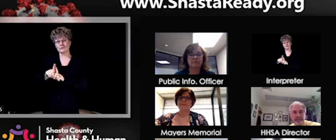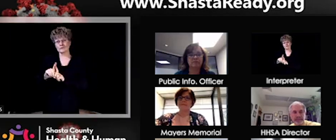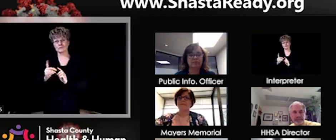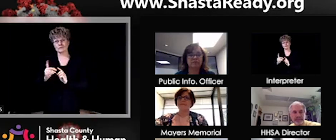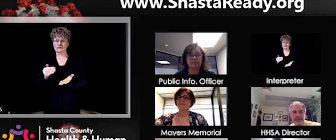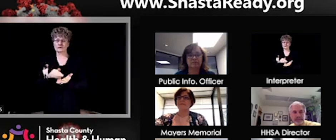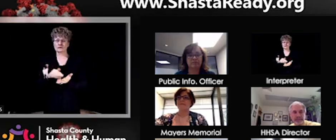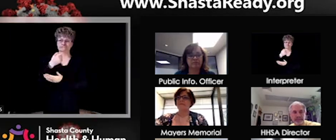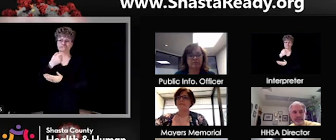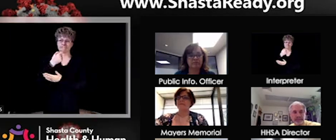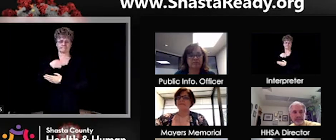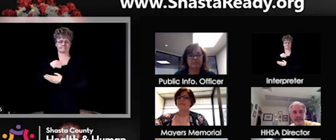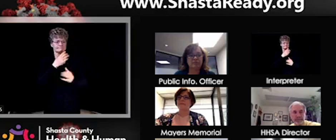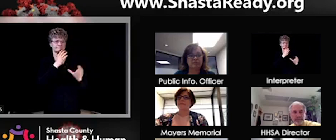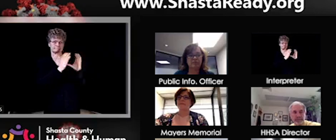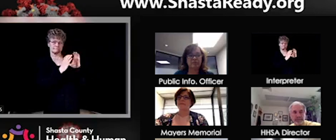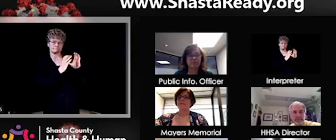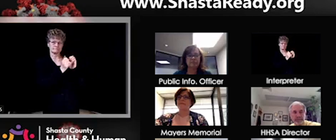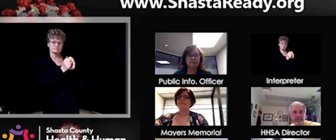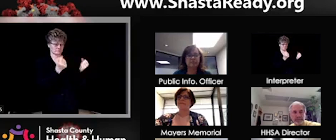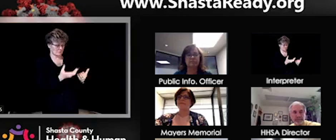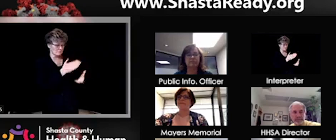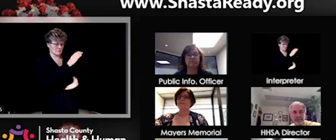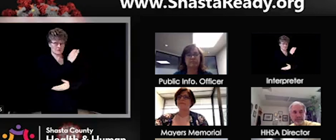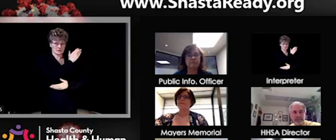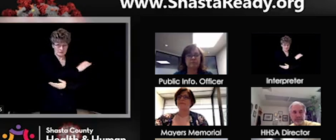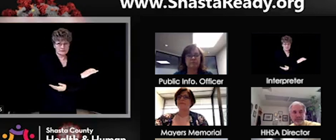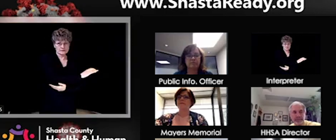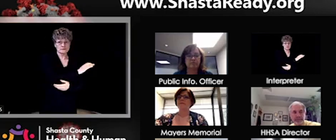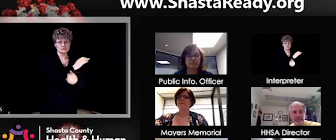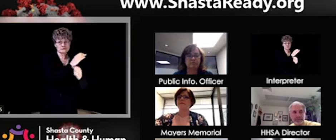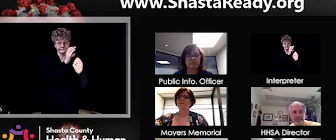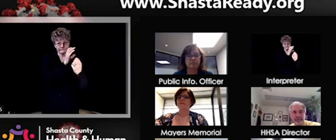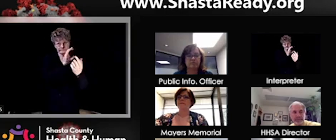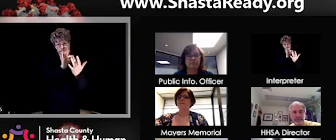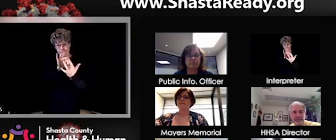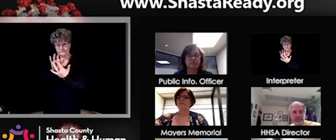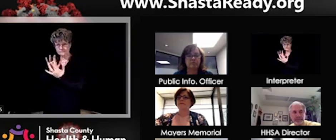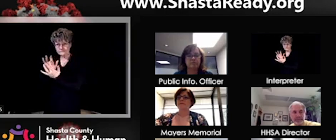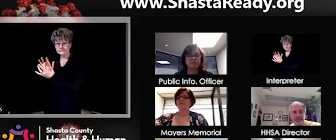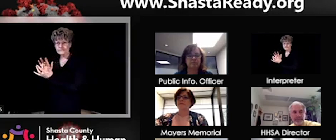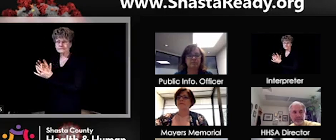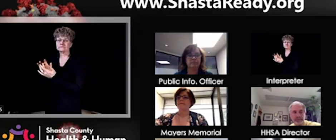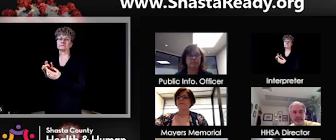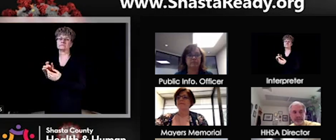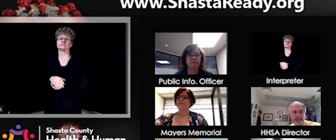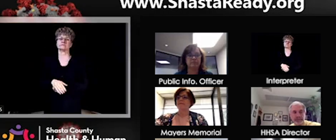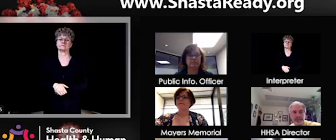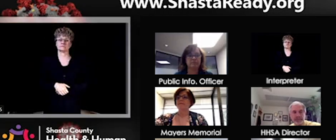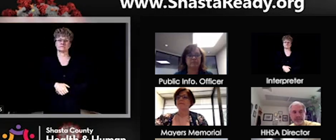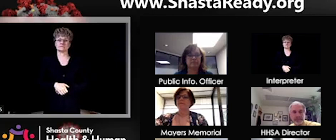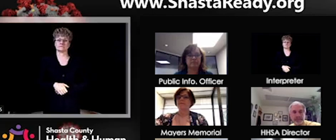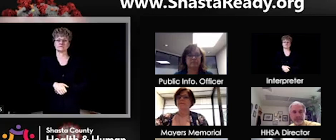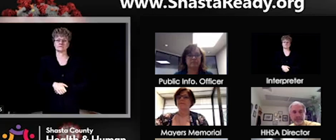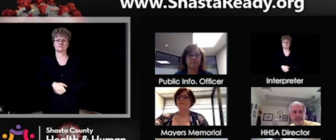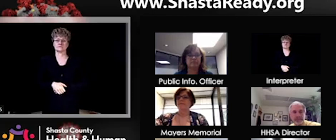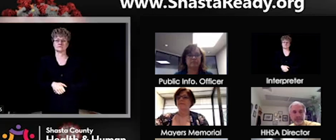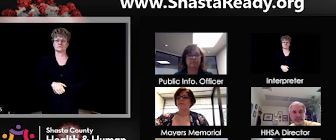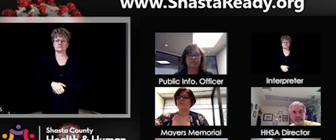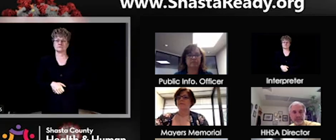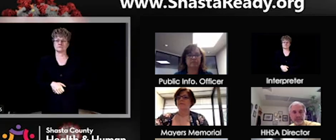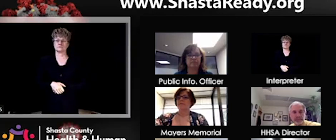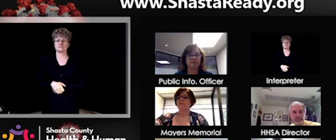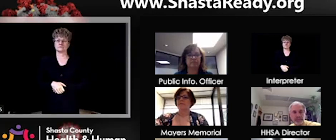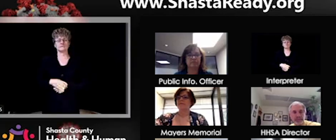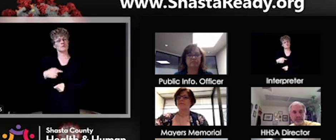community clinics, we have a lot of hesitation within the community to go seek healthcare at this time, and I just wanted to make sure that we